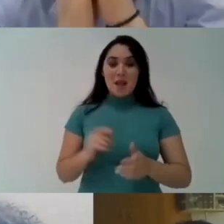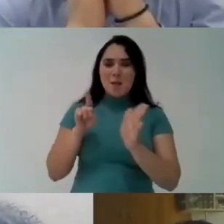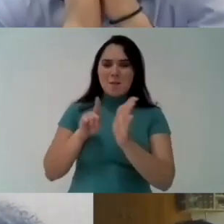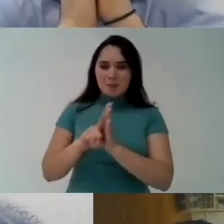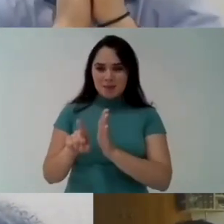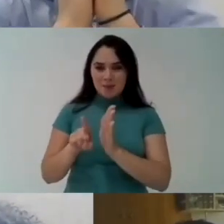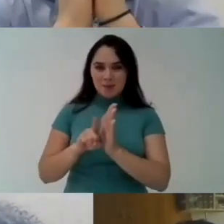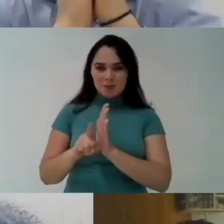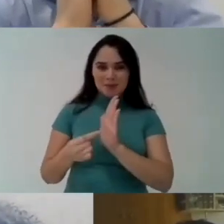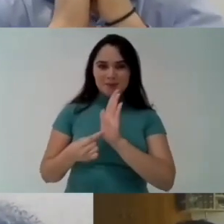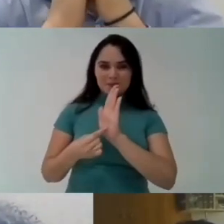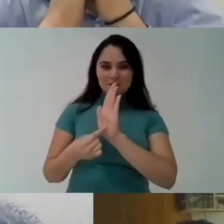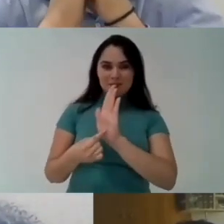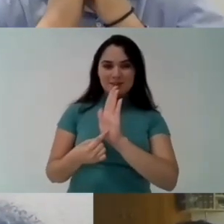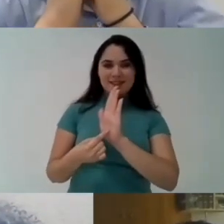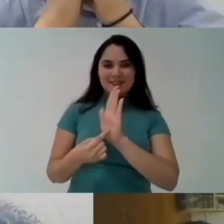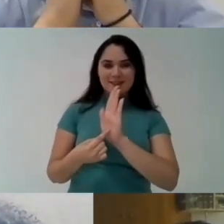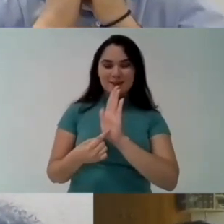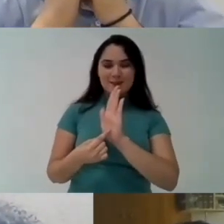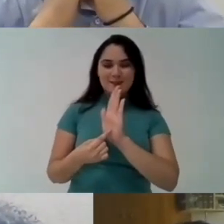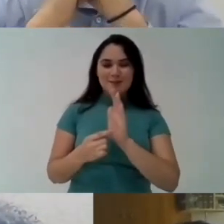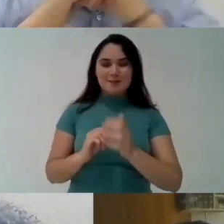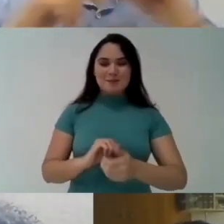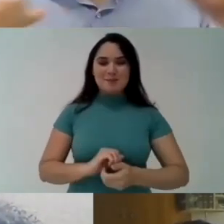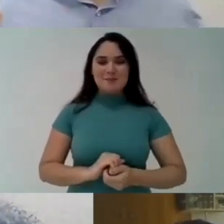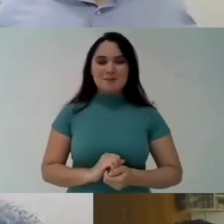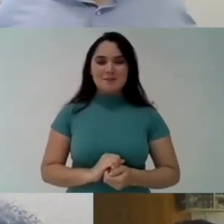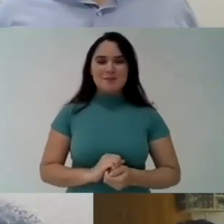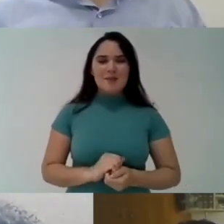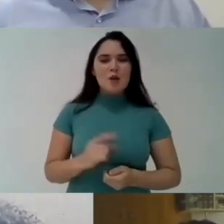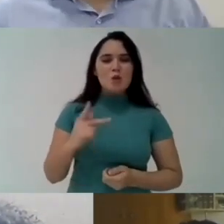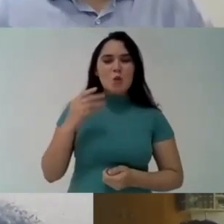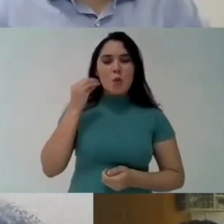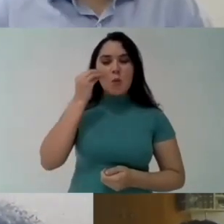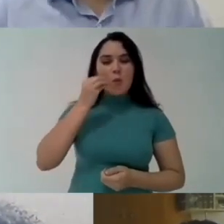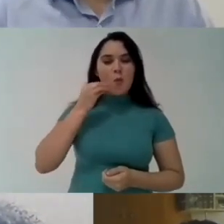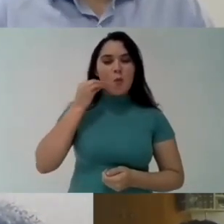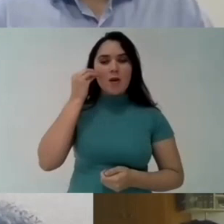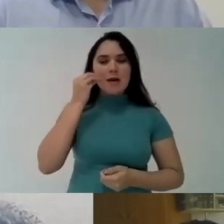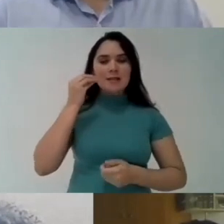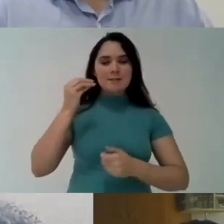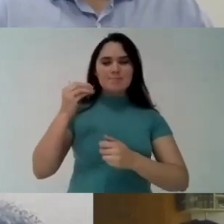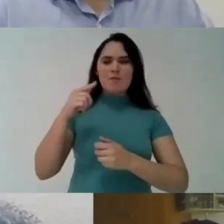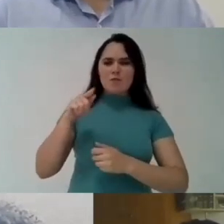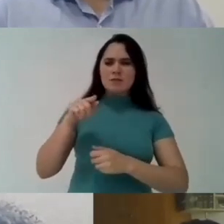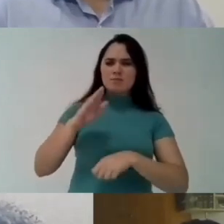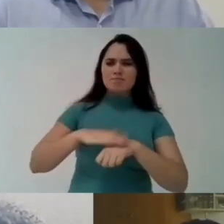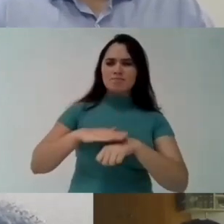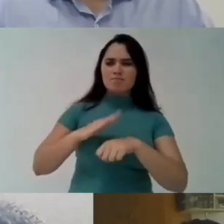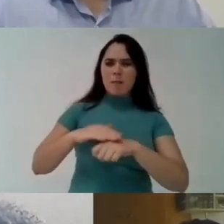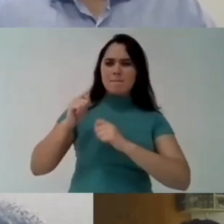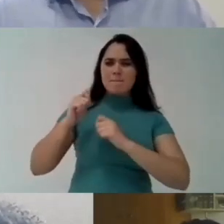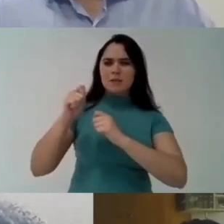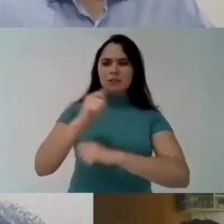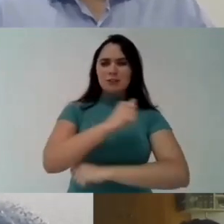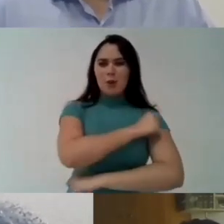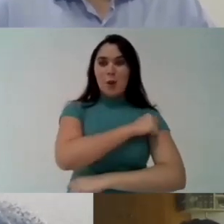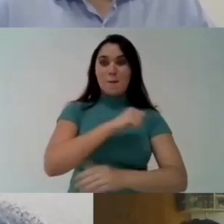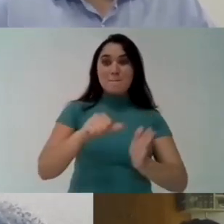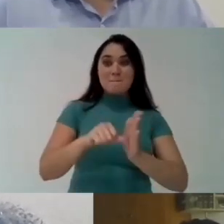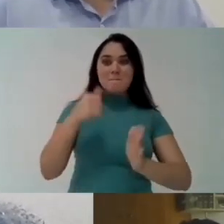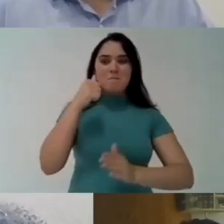of rio janeiro and to start with my question to professor clara is